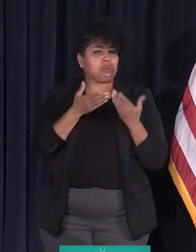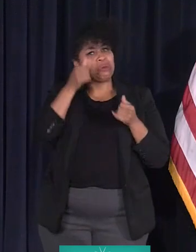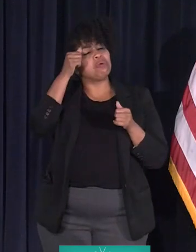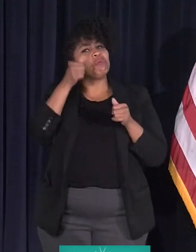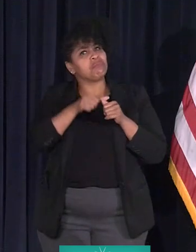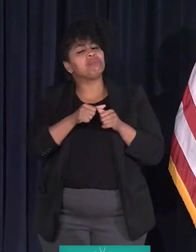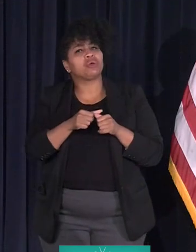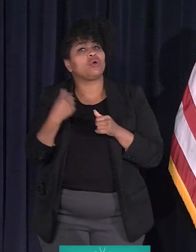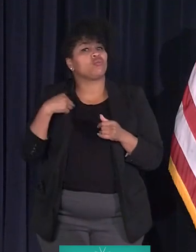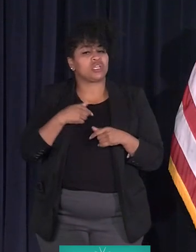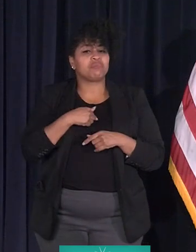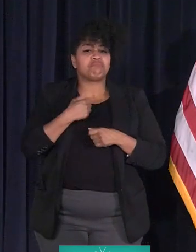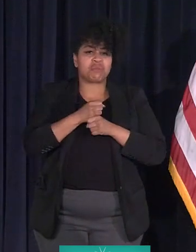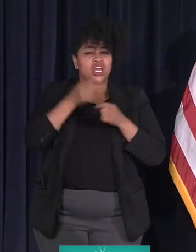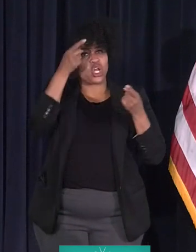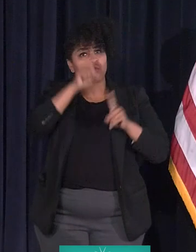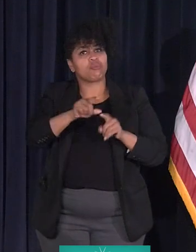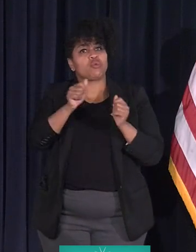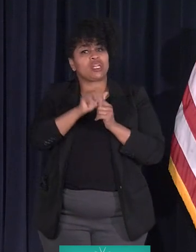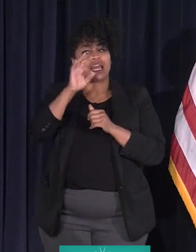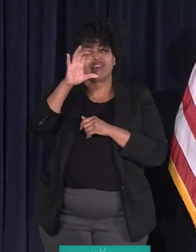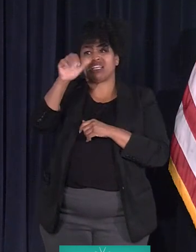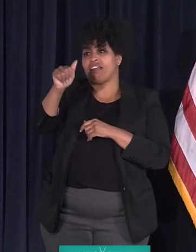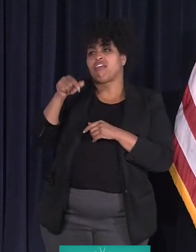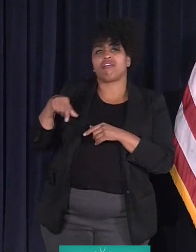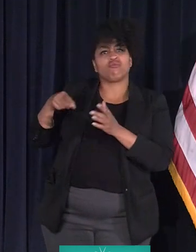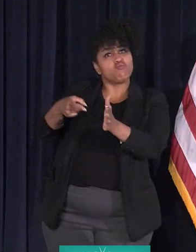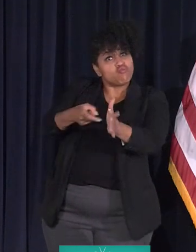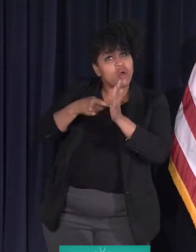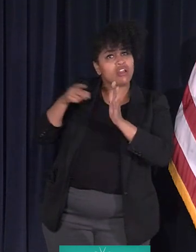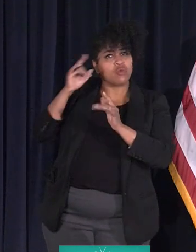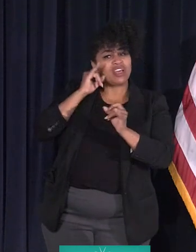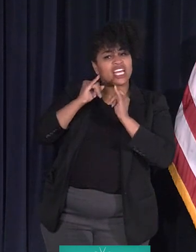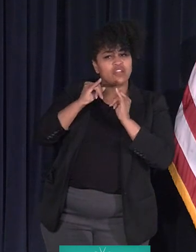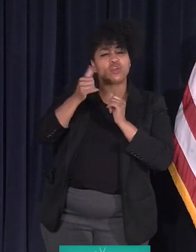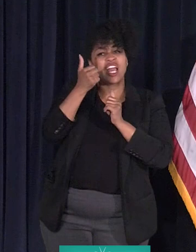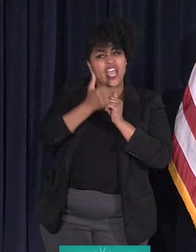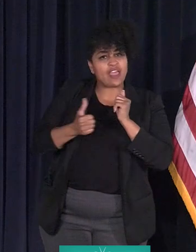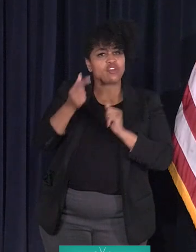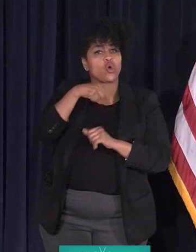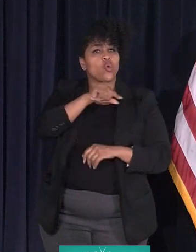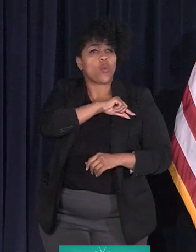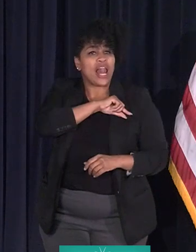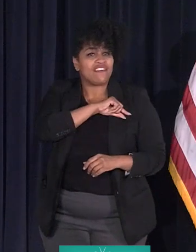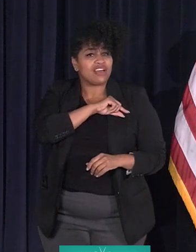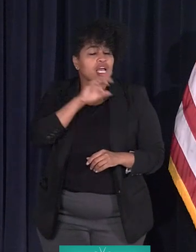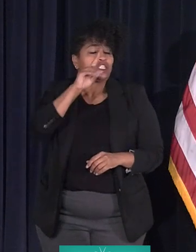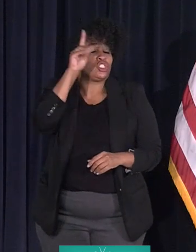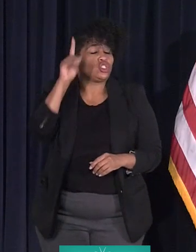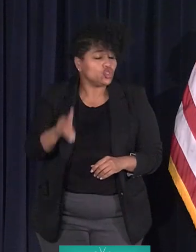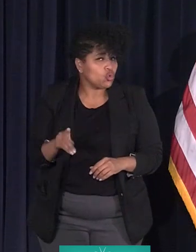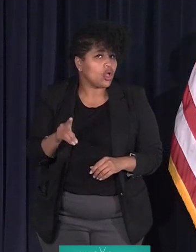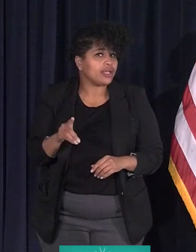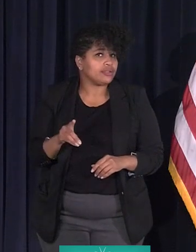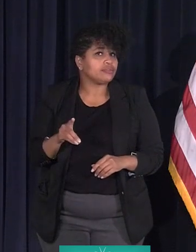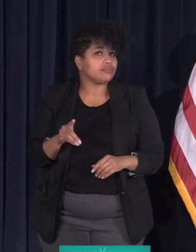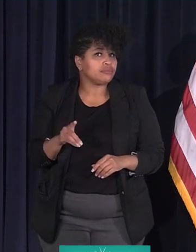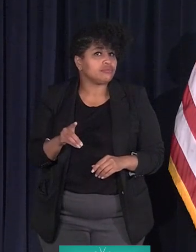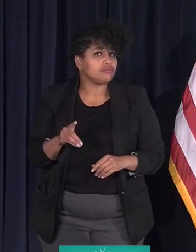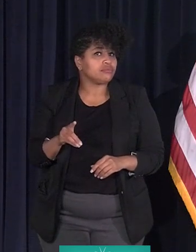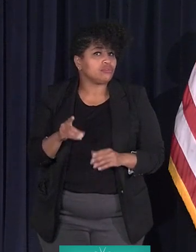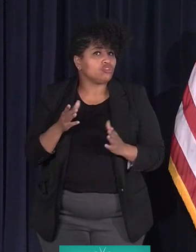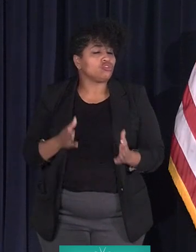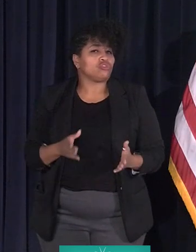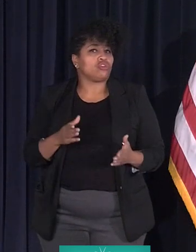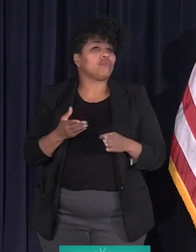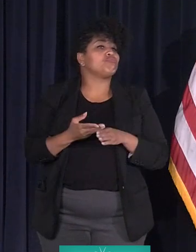remember, we made an agreement with FCA that they would interview every single qualified Detroit candidate before they got to